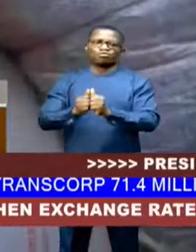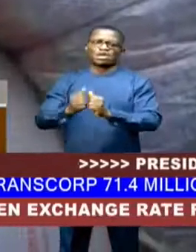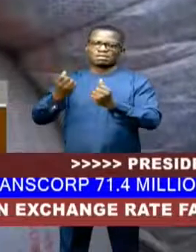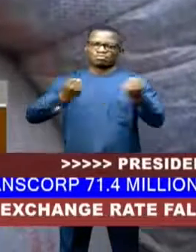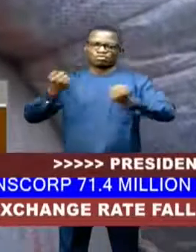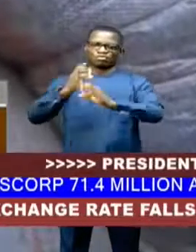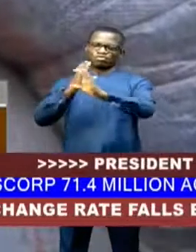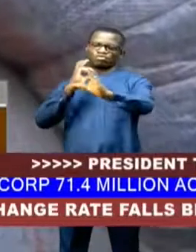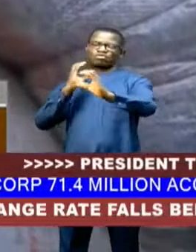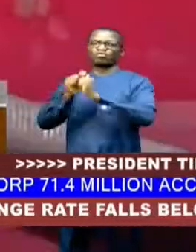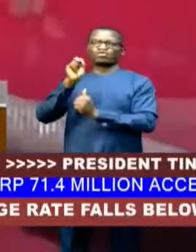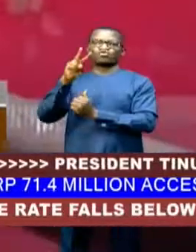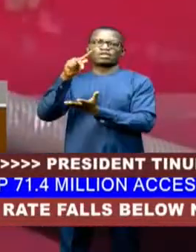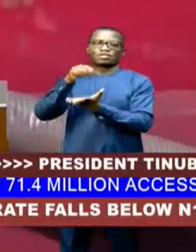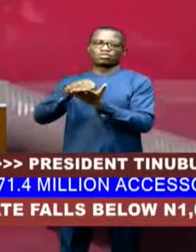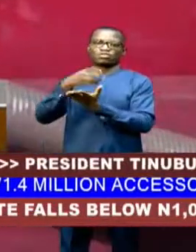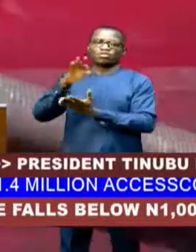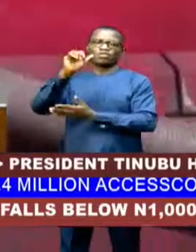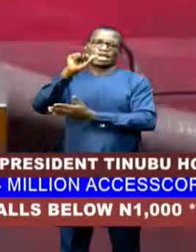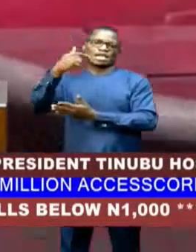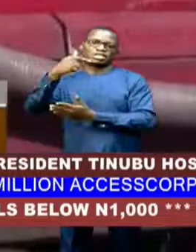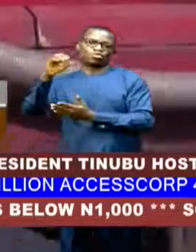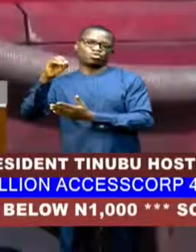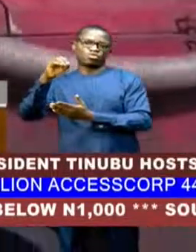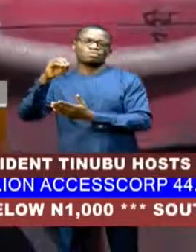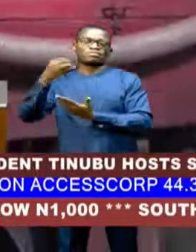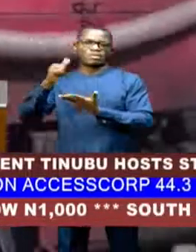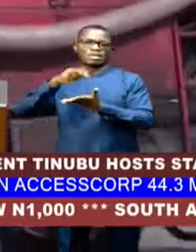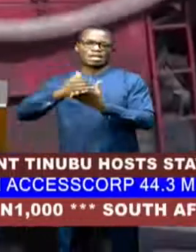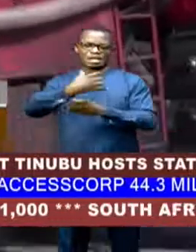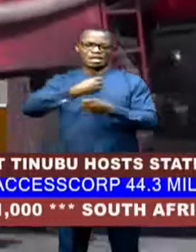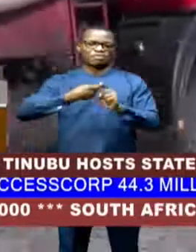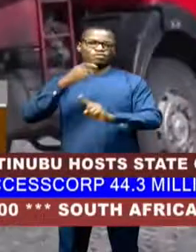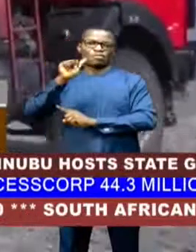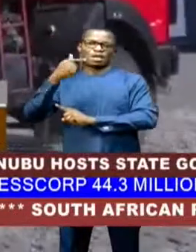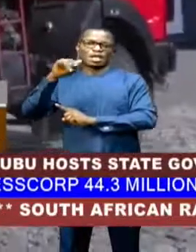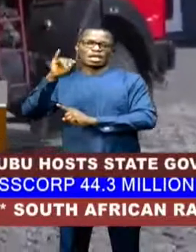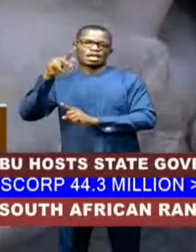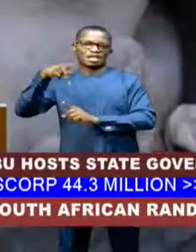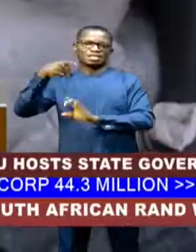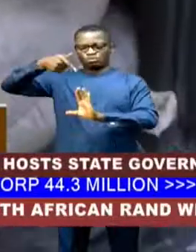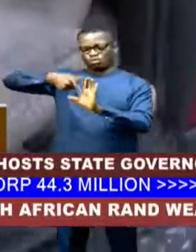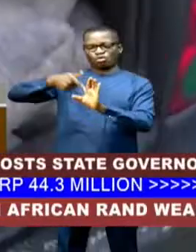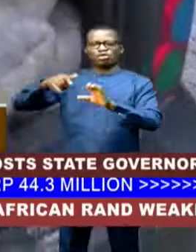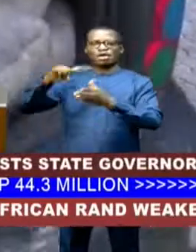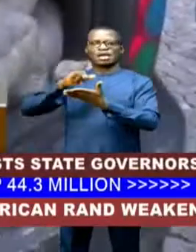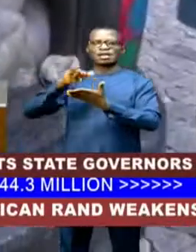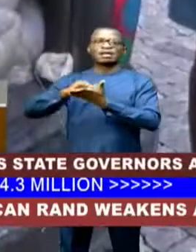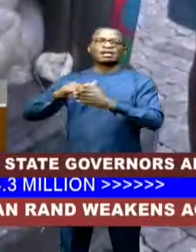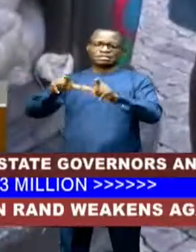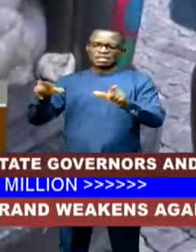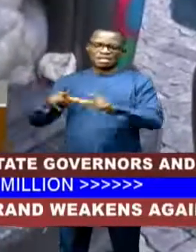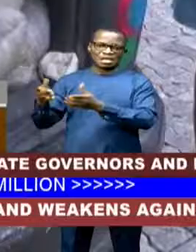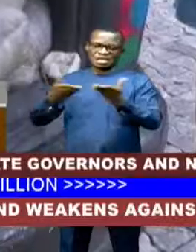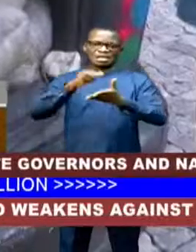with 12,000 liters of AGO that was siphoned from Ajib Oil Well located at Bicini and were taking the